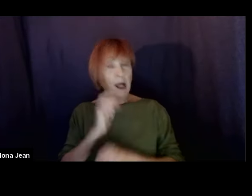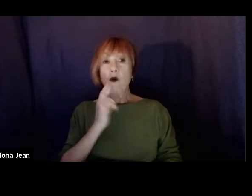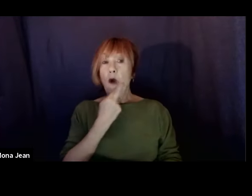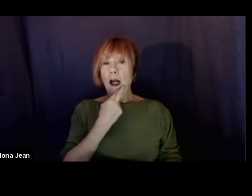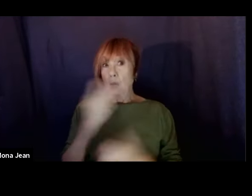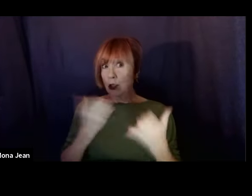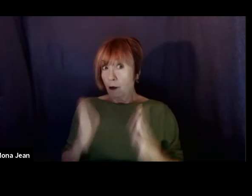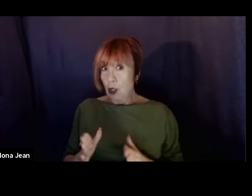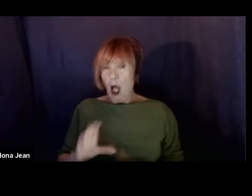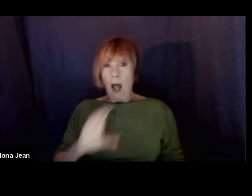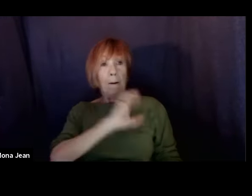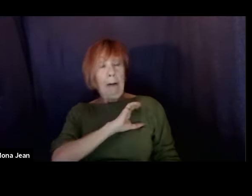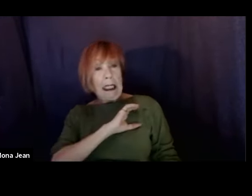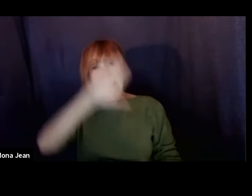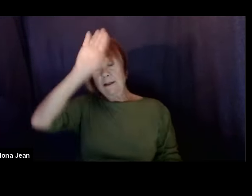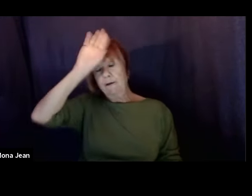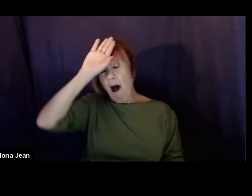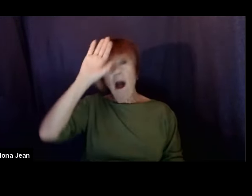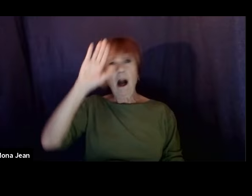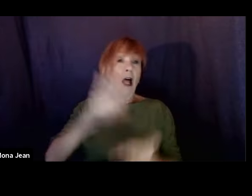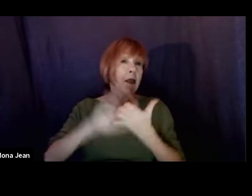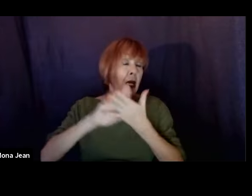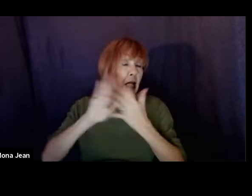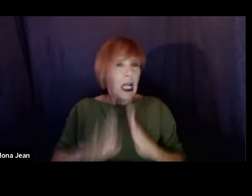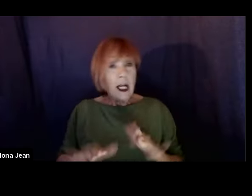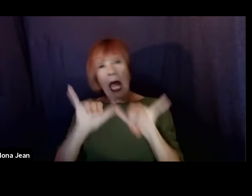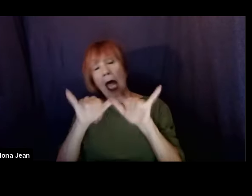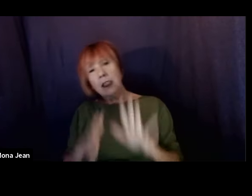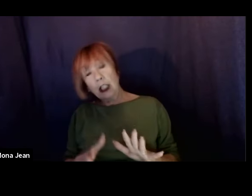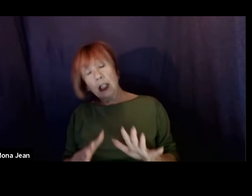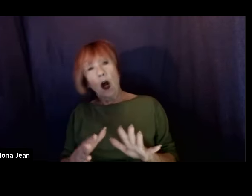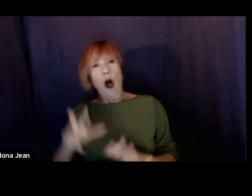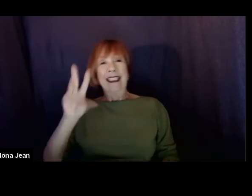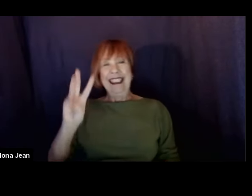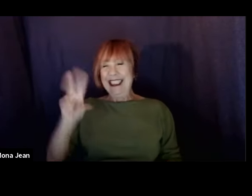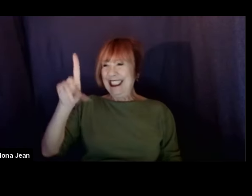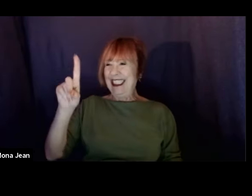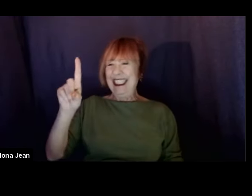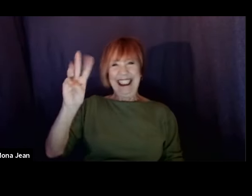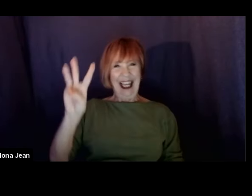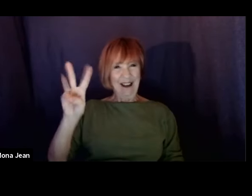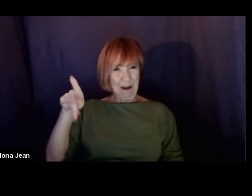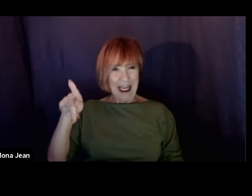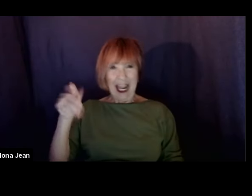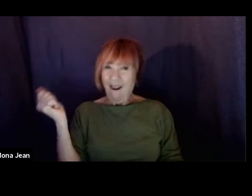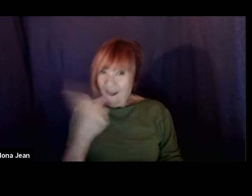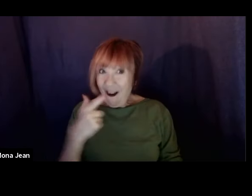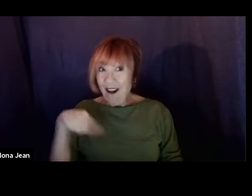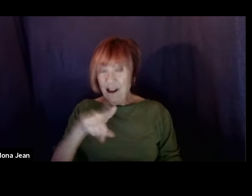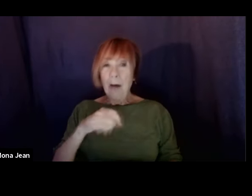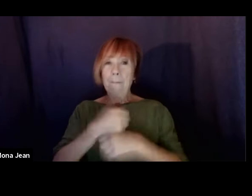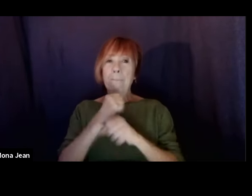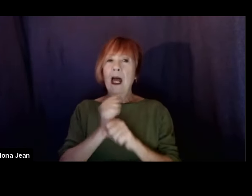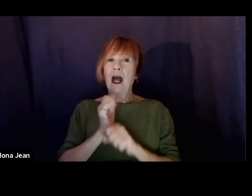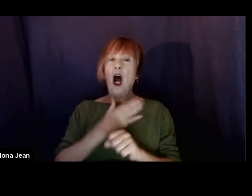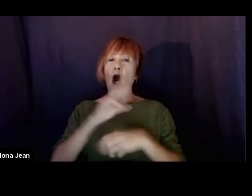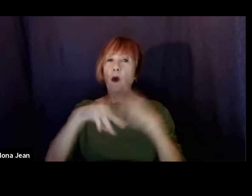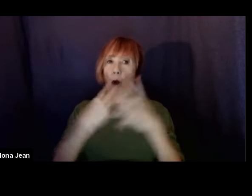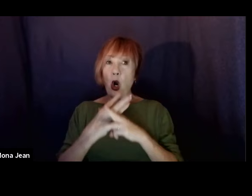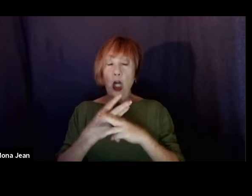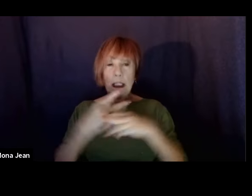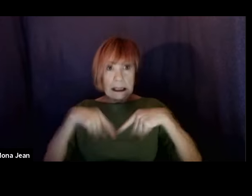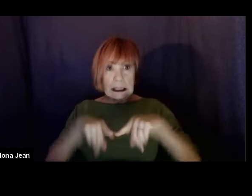the police officers, the firemen, the janitors, the engineers, the water and power people, they're all making our world still be